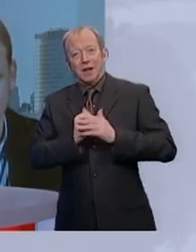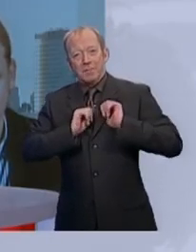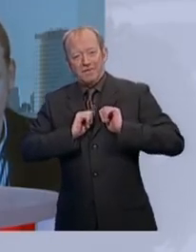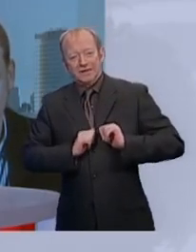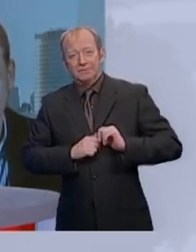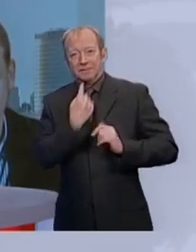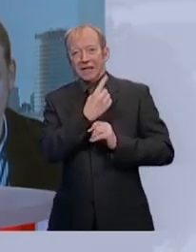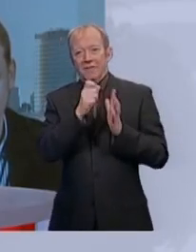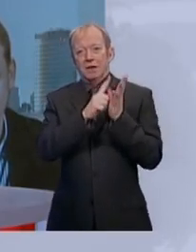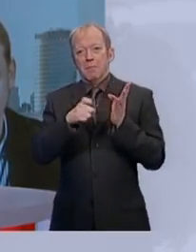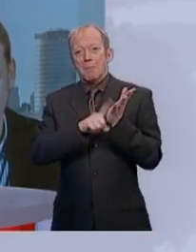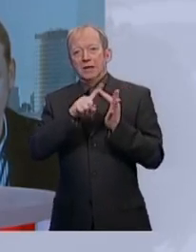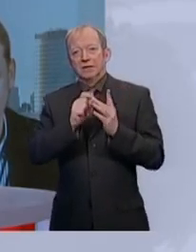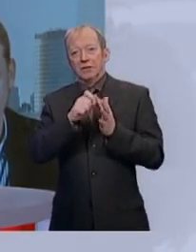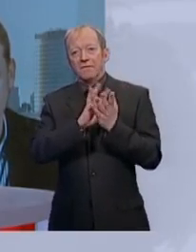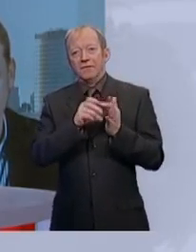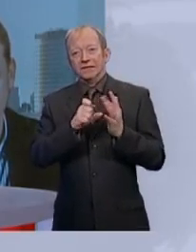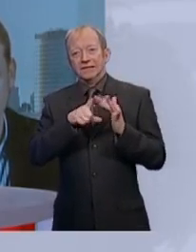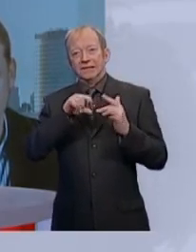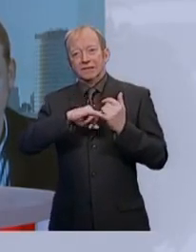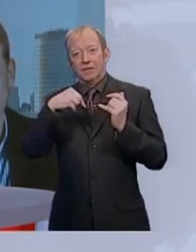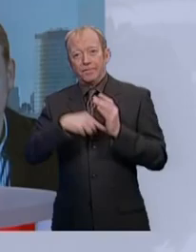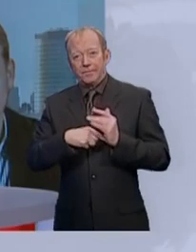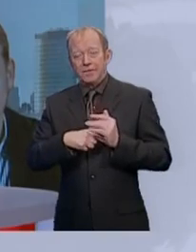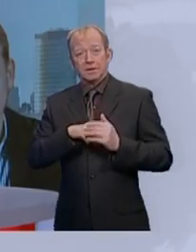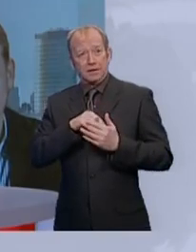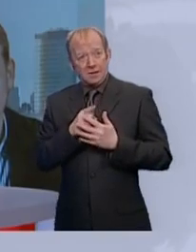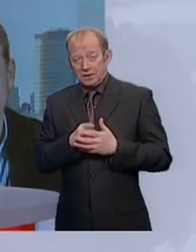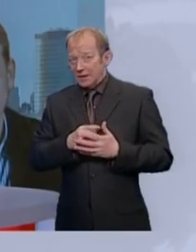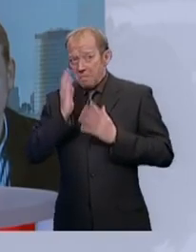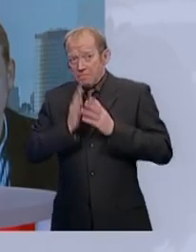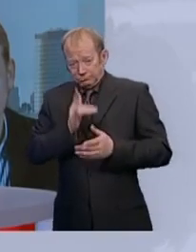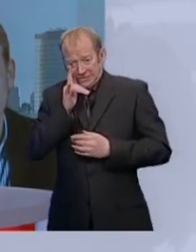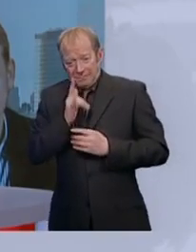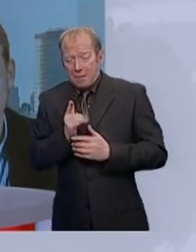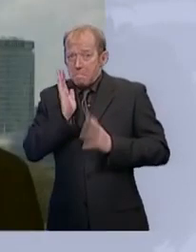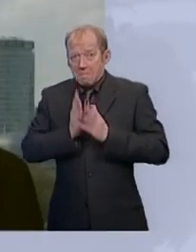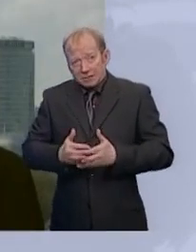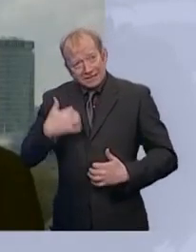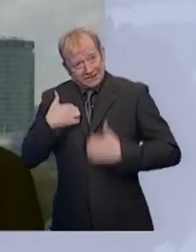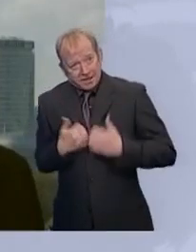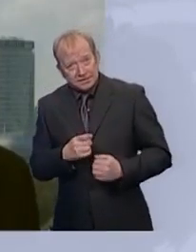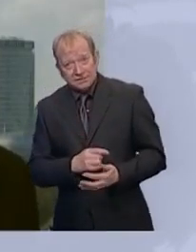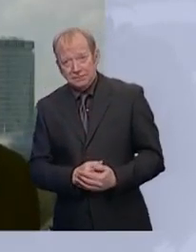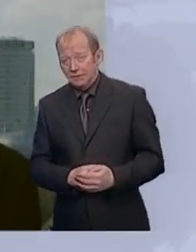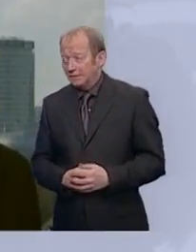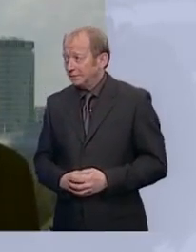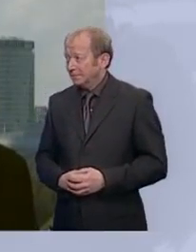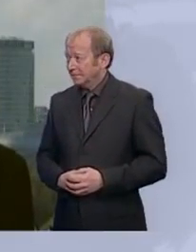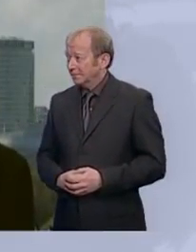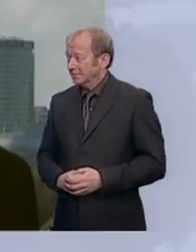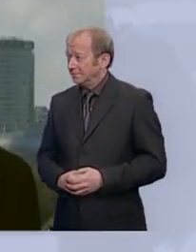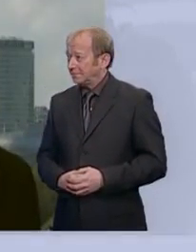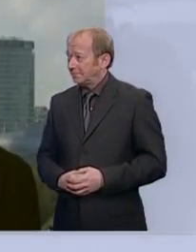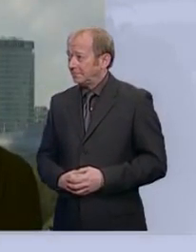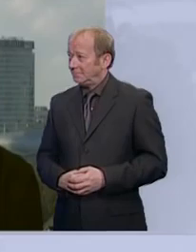physicist from the University of Birmingham. This must be a tremendously exciting experiment for you to follow. I can tell you that there's huge